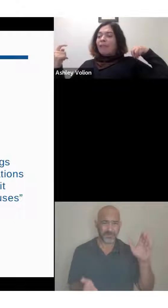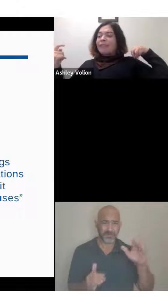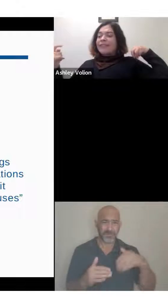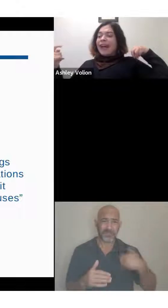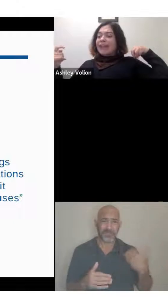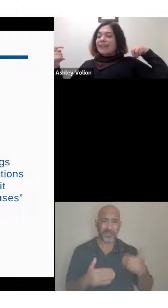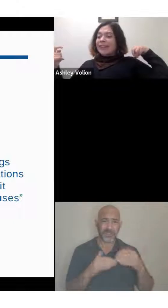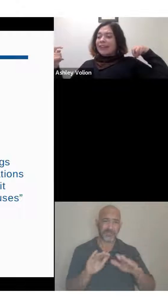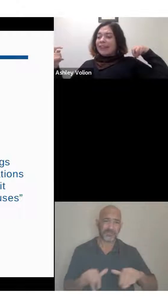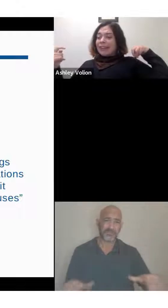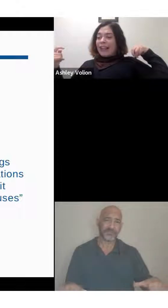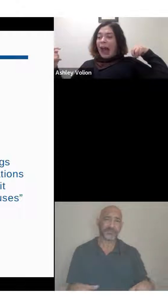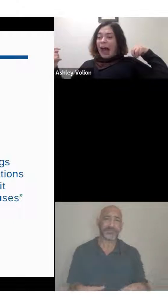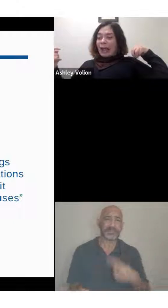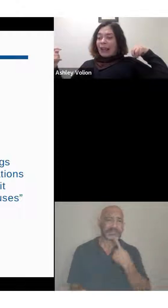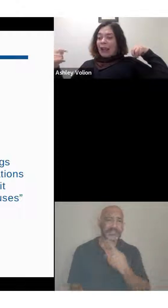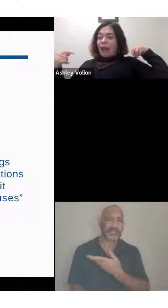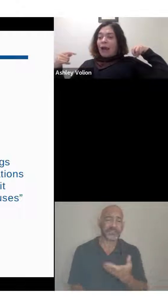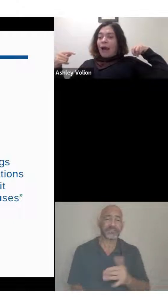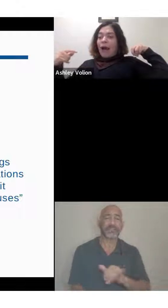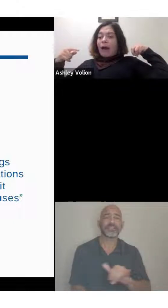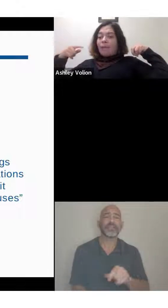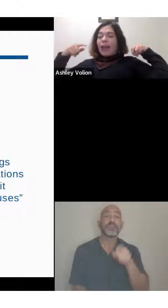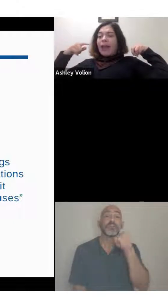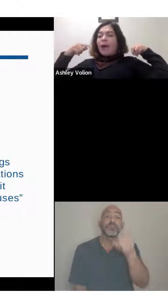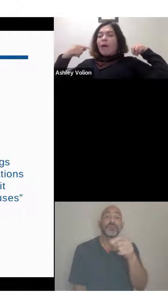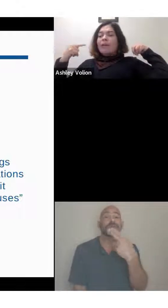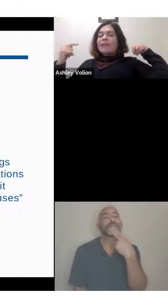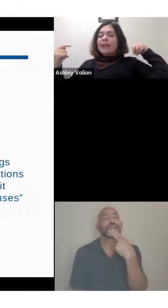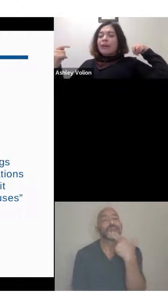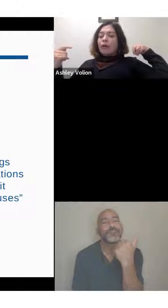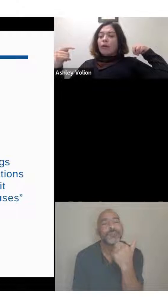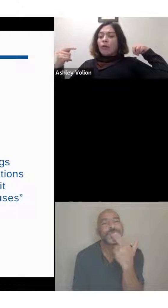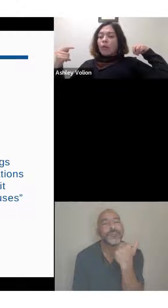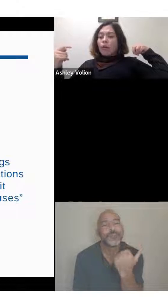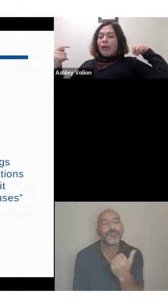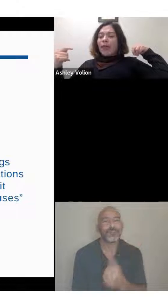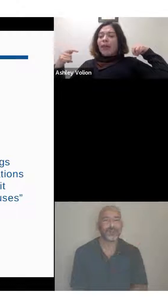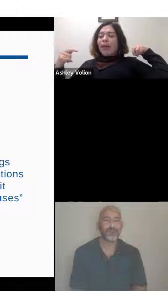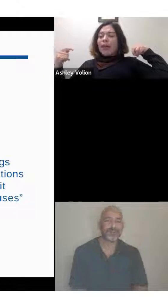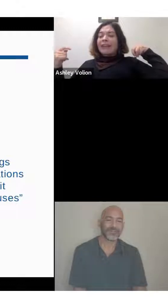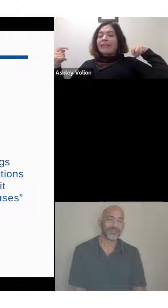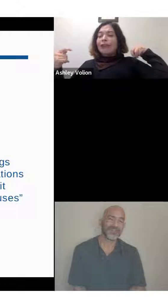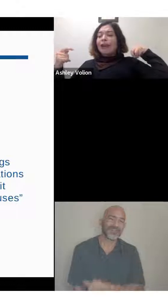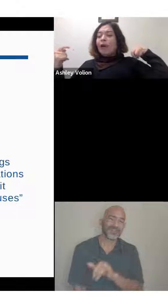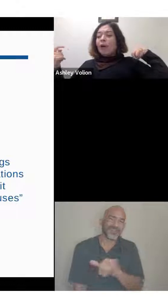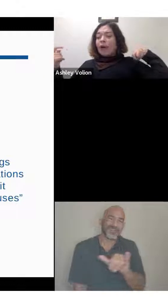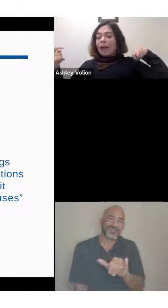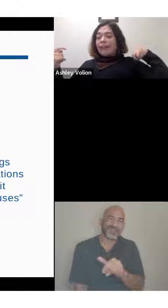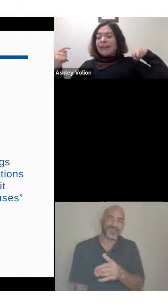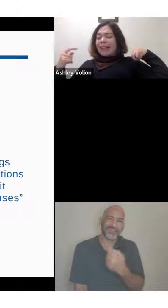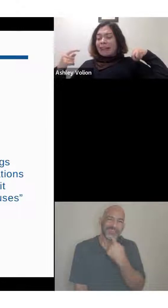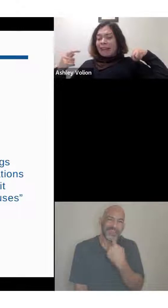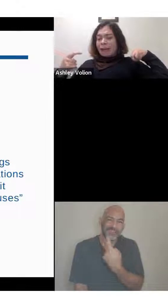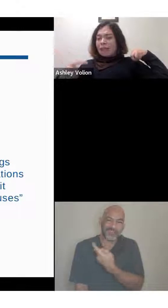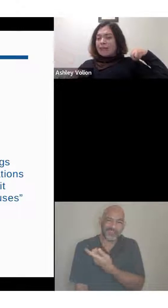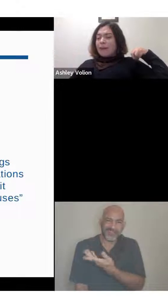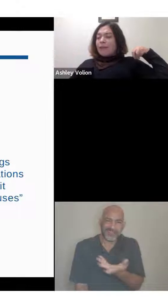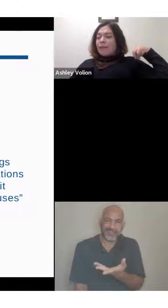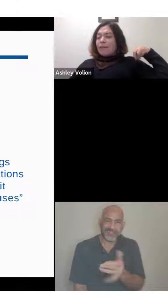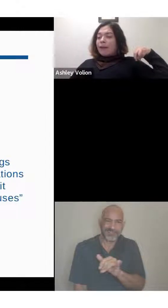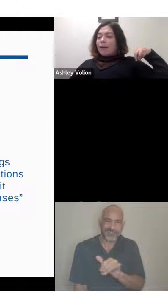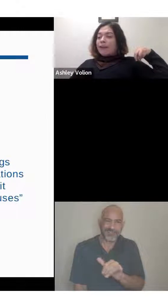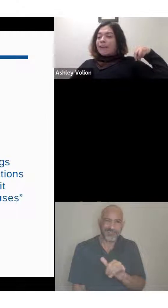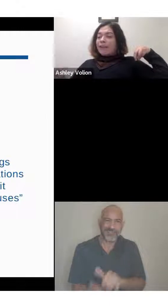infantized things like that. And also we get doted on as heroes